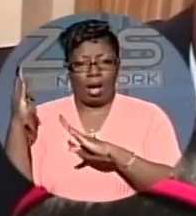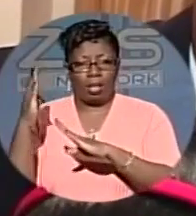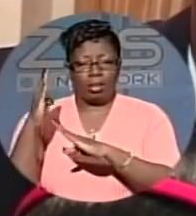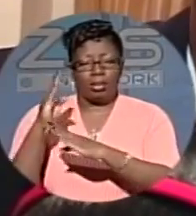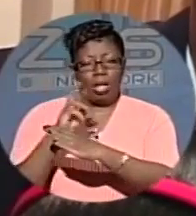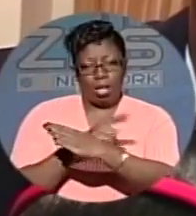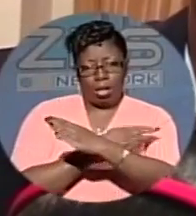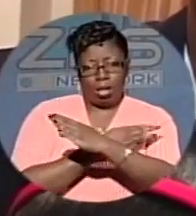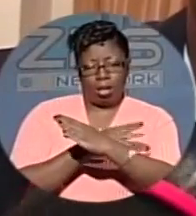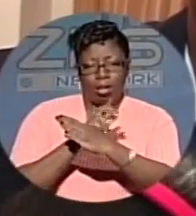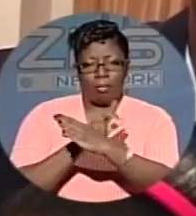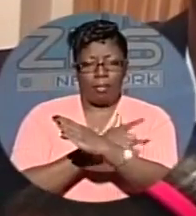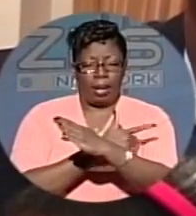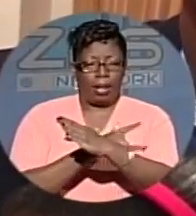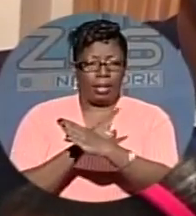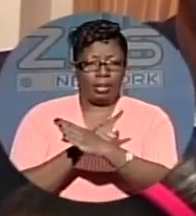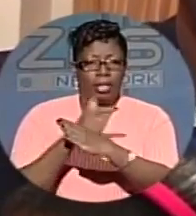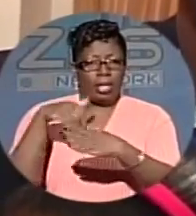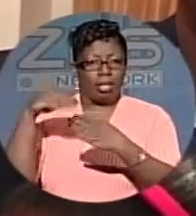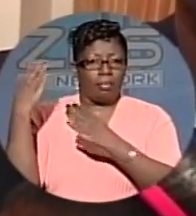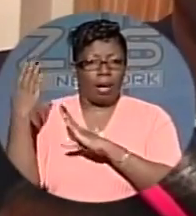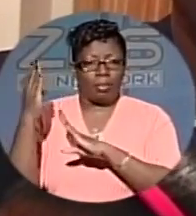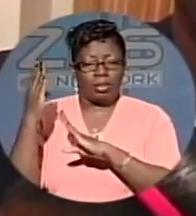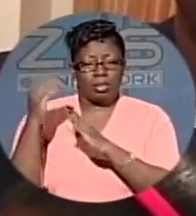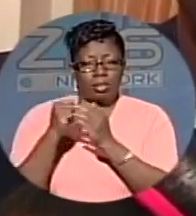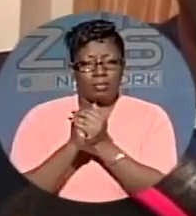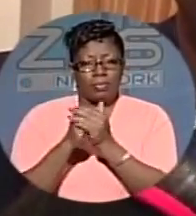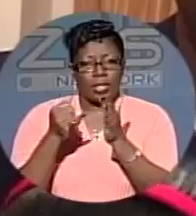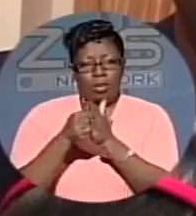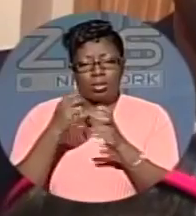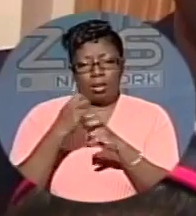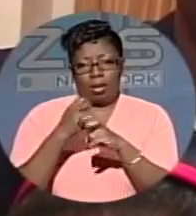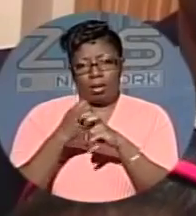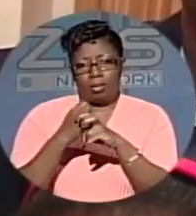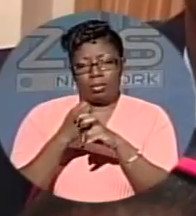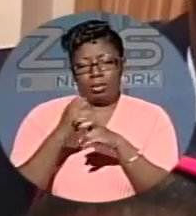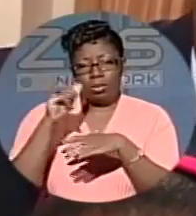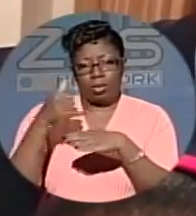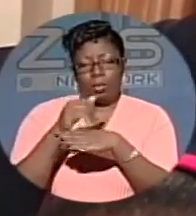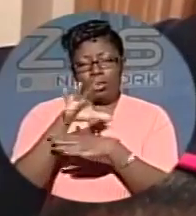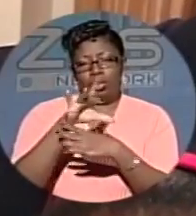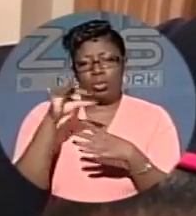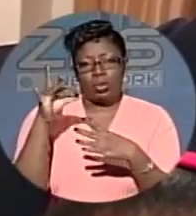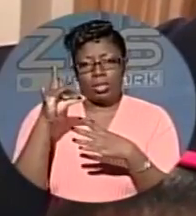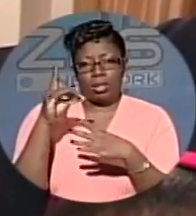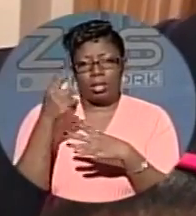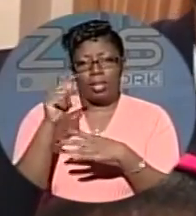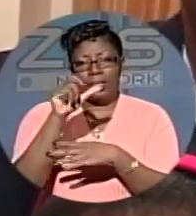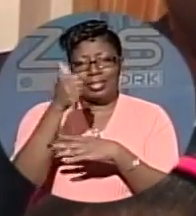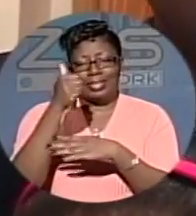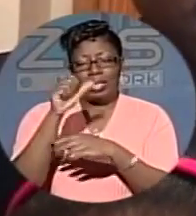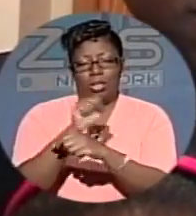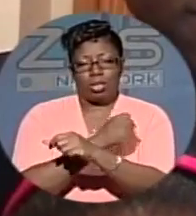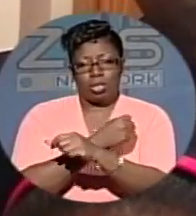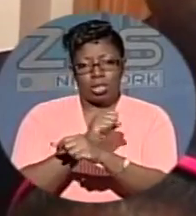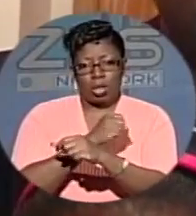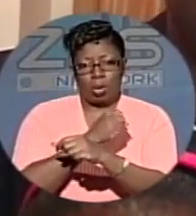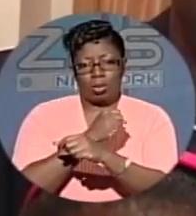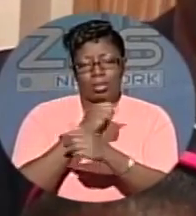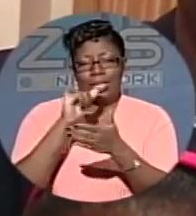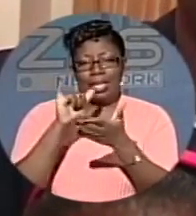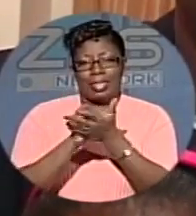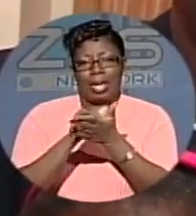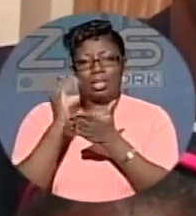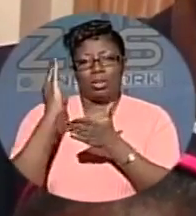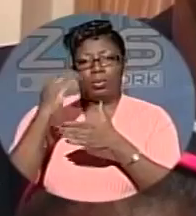songs that are very popular generally. So the toughest task, like I said, was choosing the ten songs that will